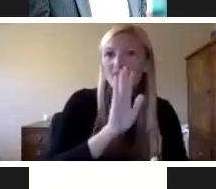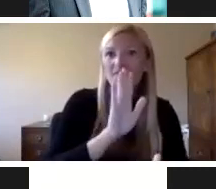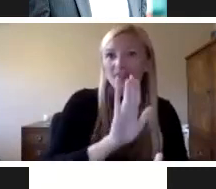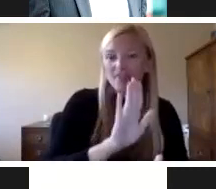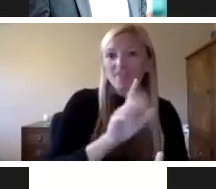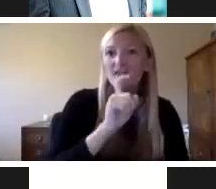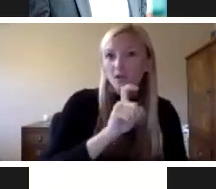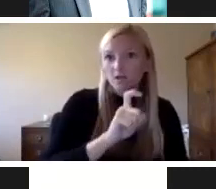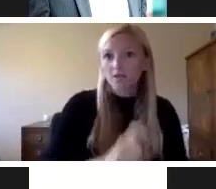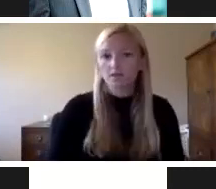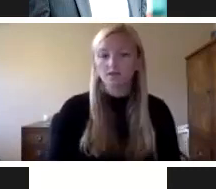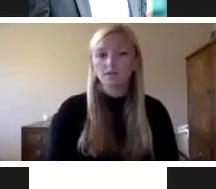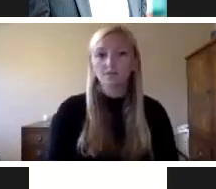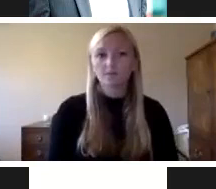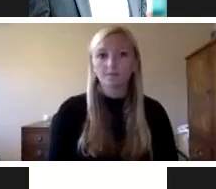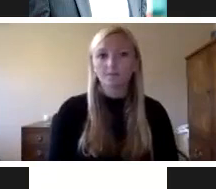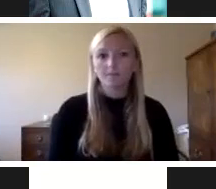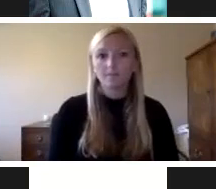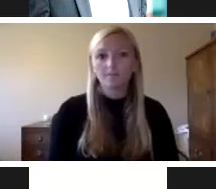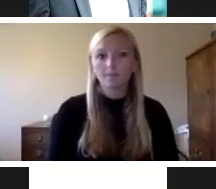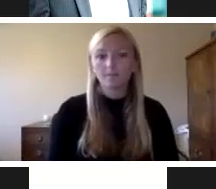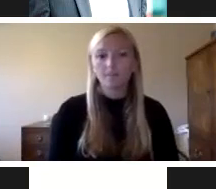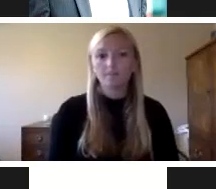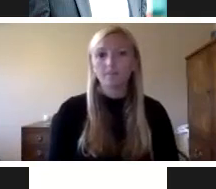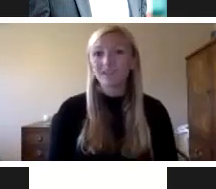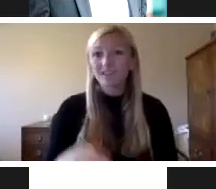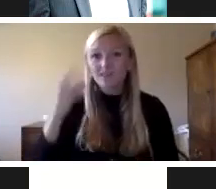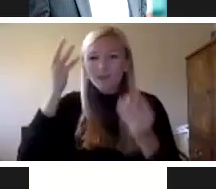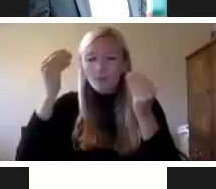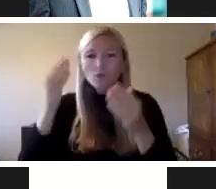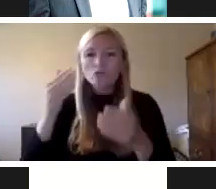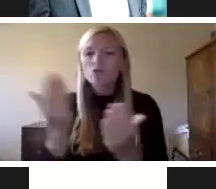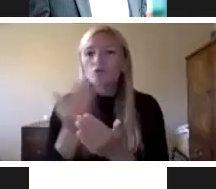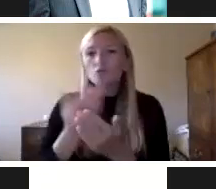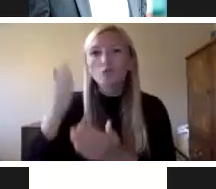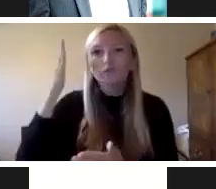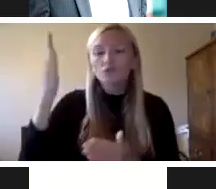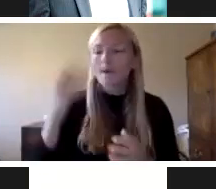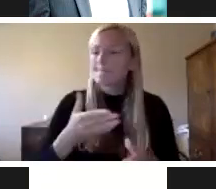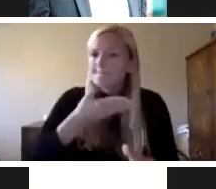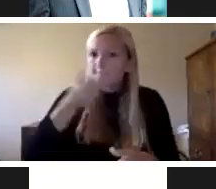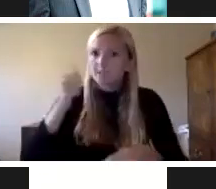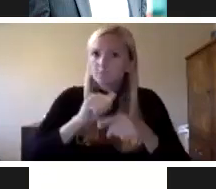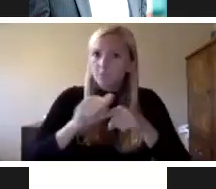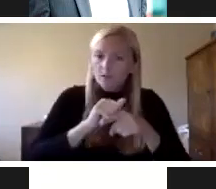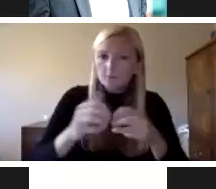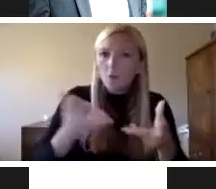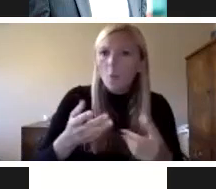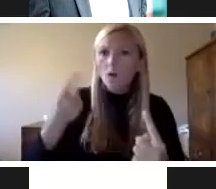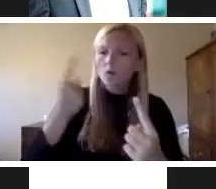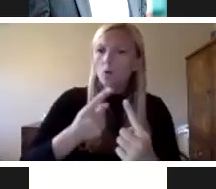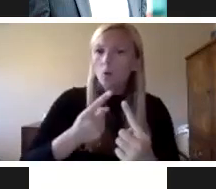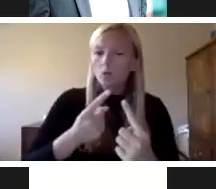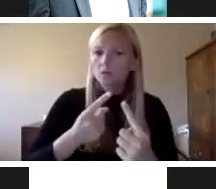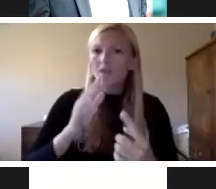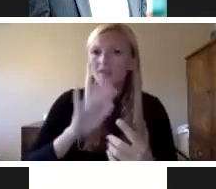we're dealing with. Ideating a new future really involves aligning best practices, strategic goals of an educational